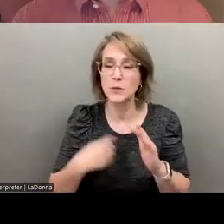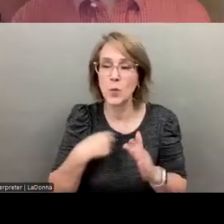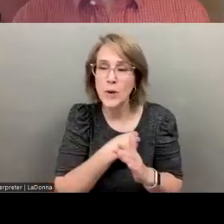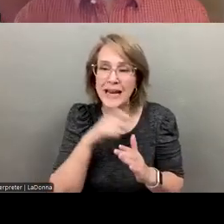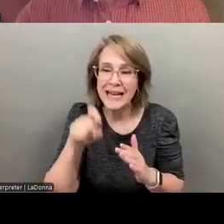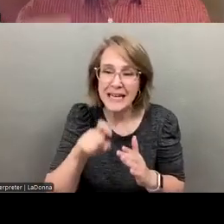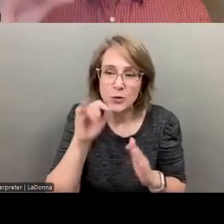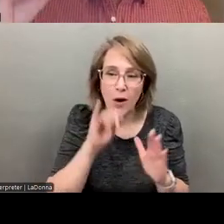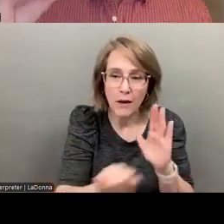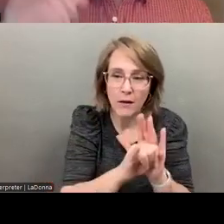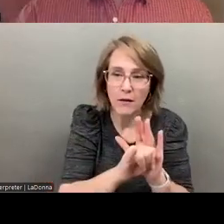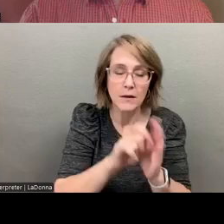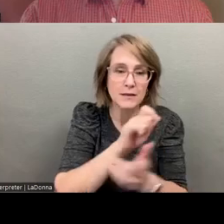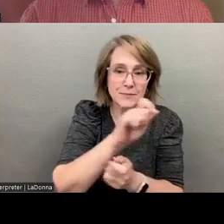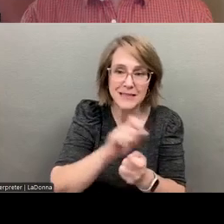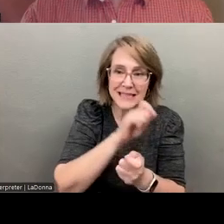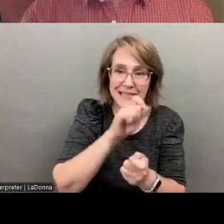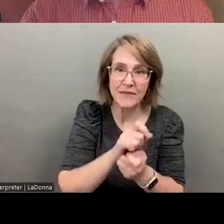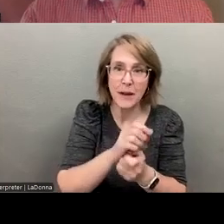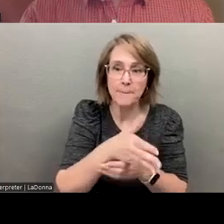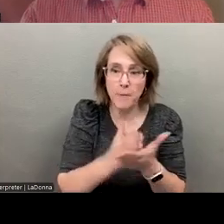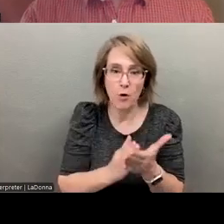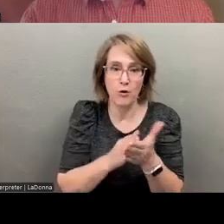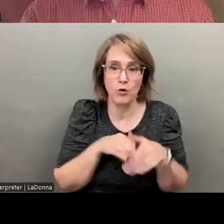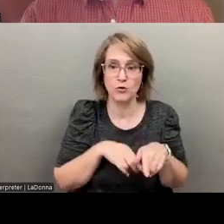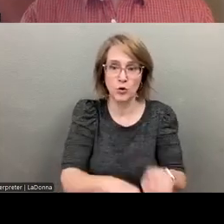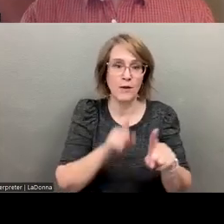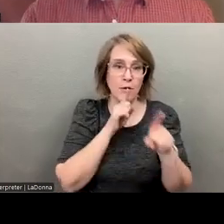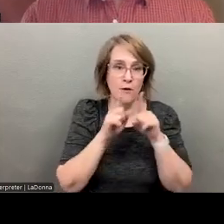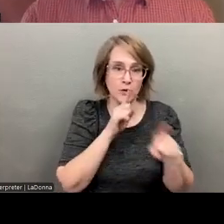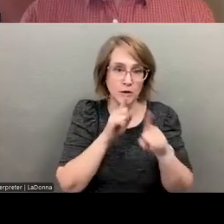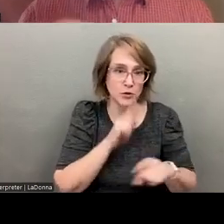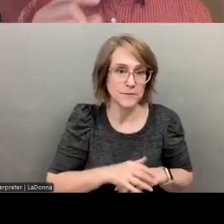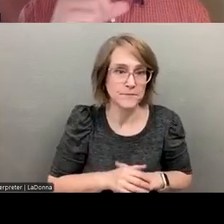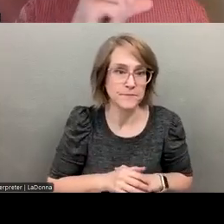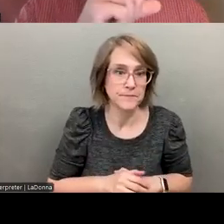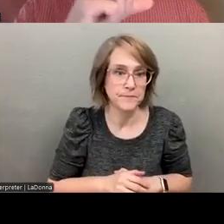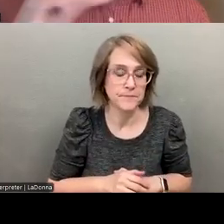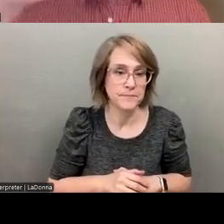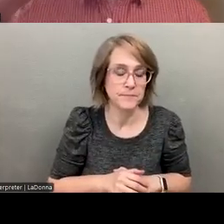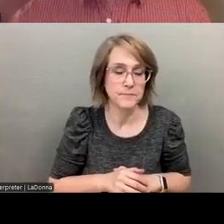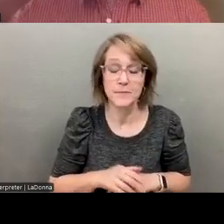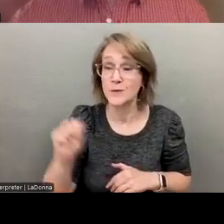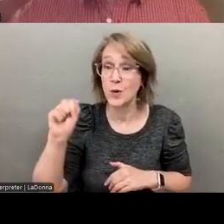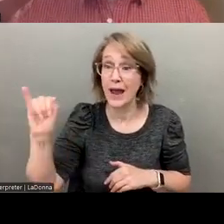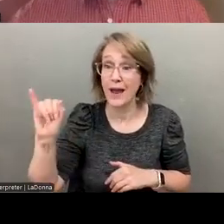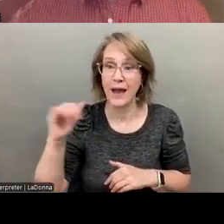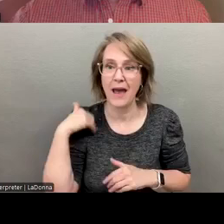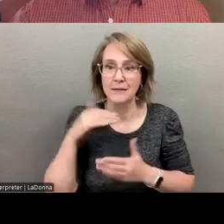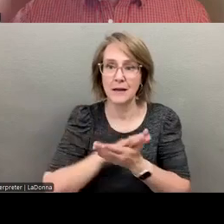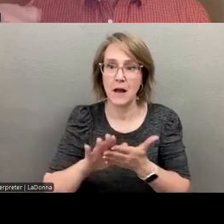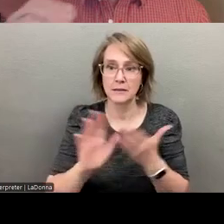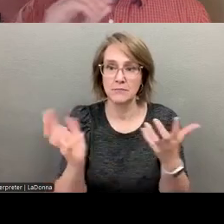conversations, particular elements within conversations. Um, and, and so AI has a nice match with